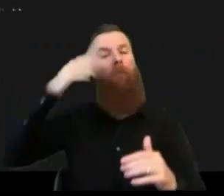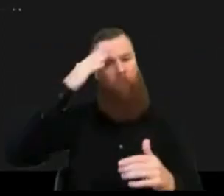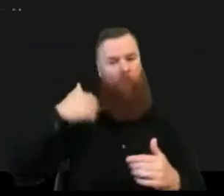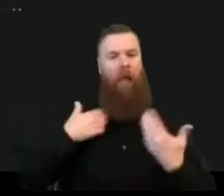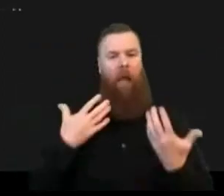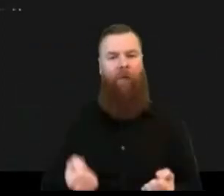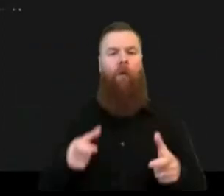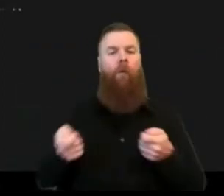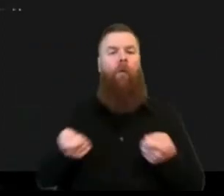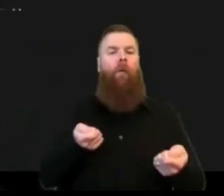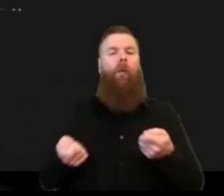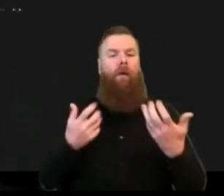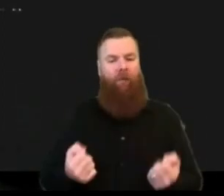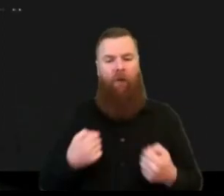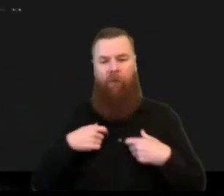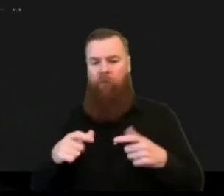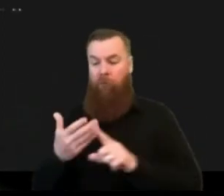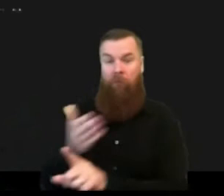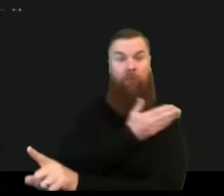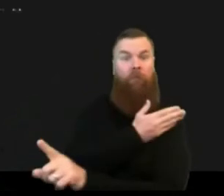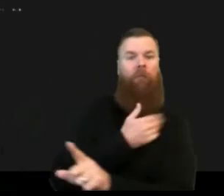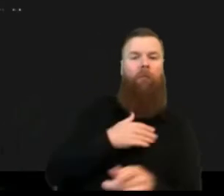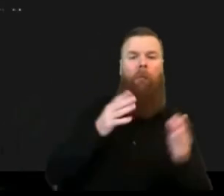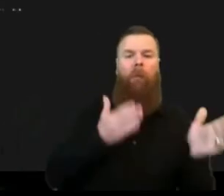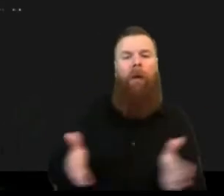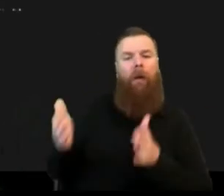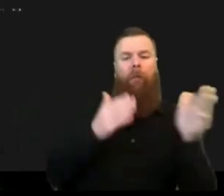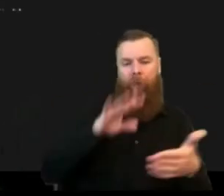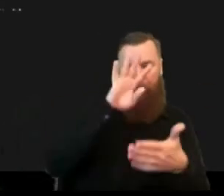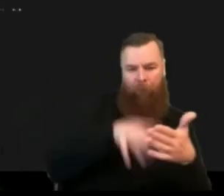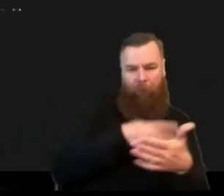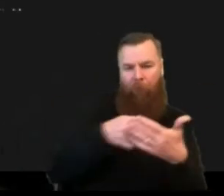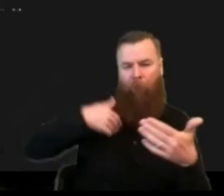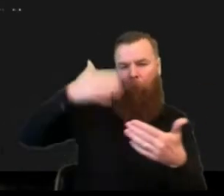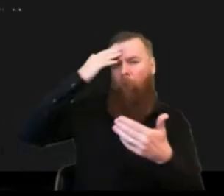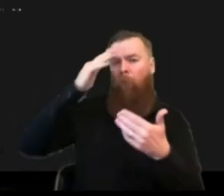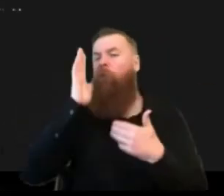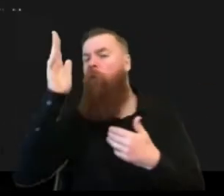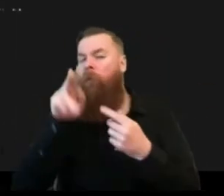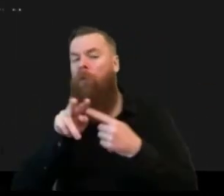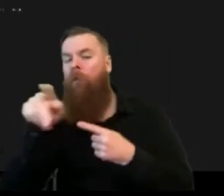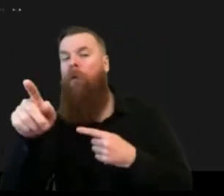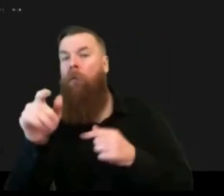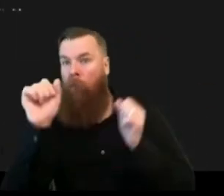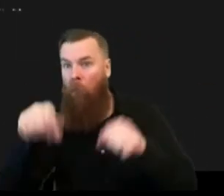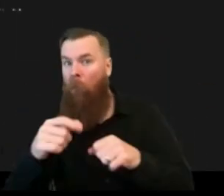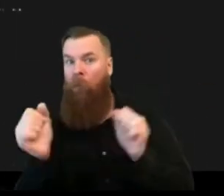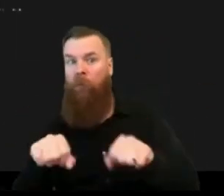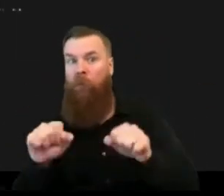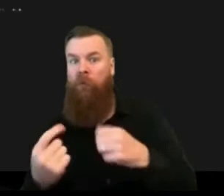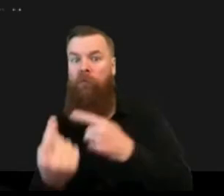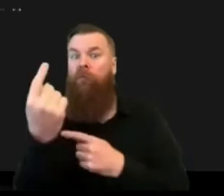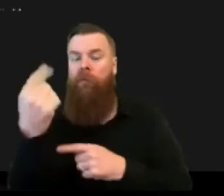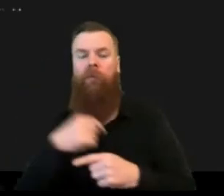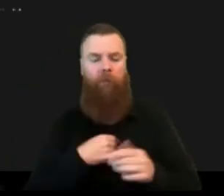talking about the historic information but also the the uh information to the date in the